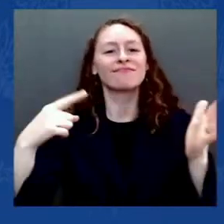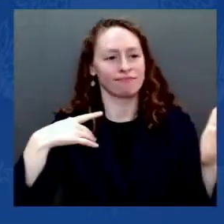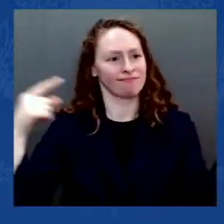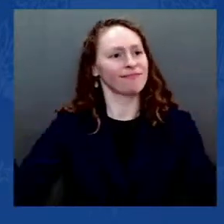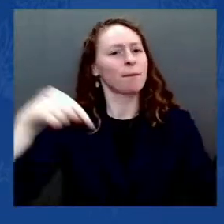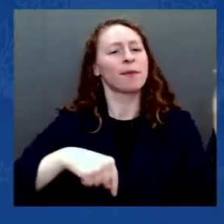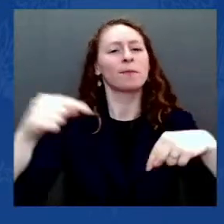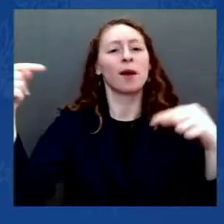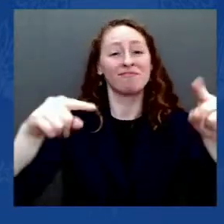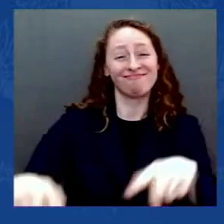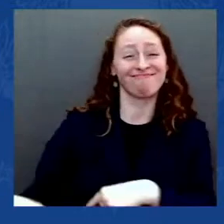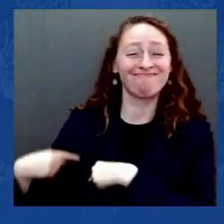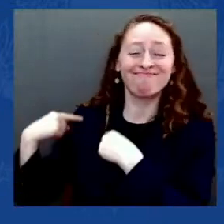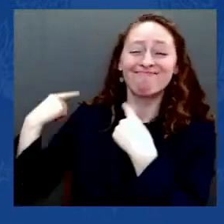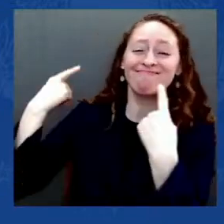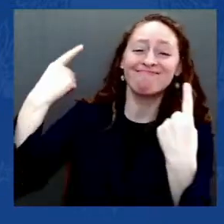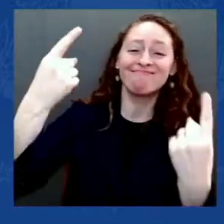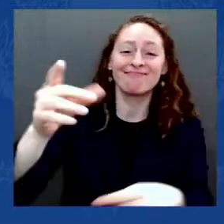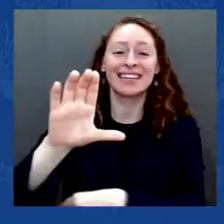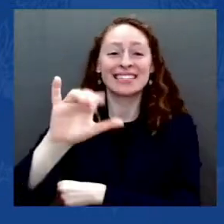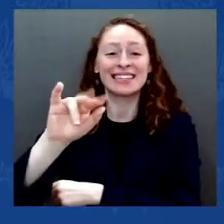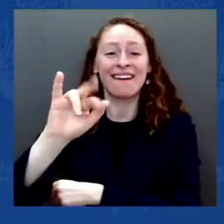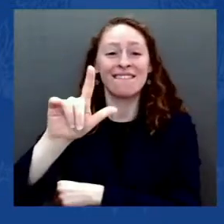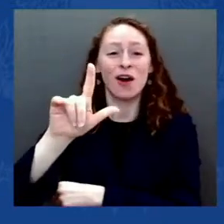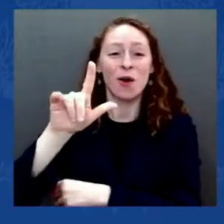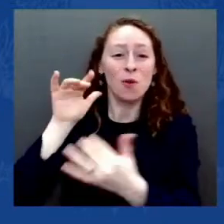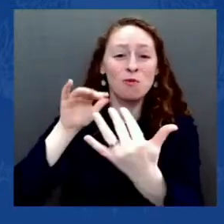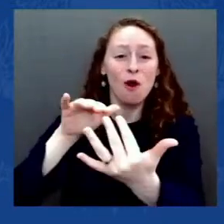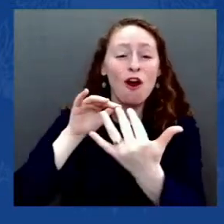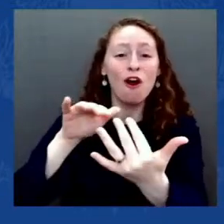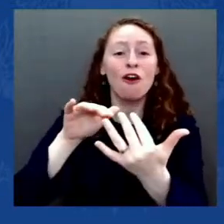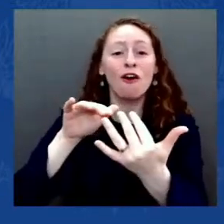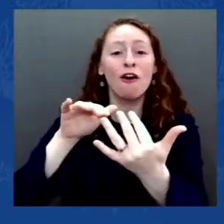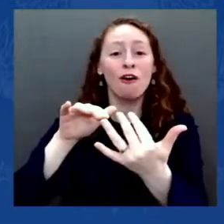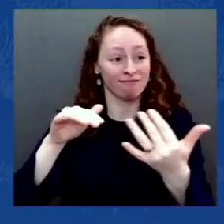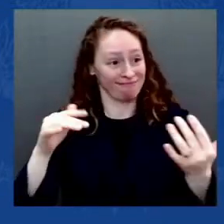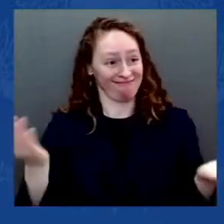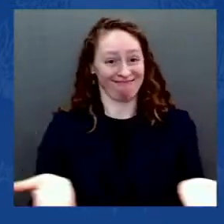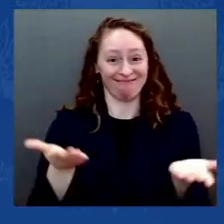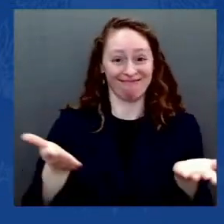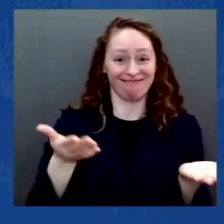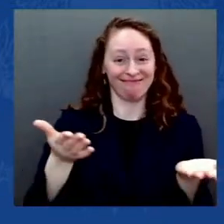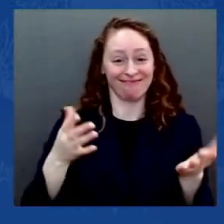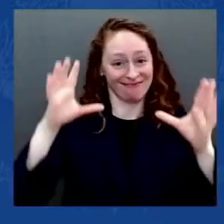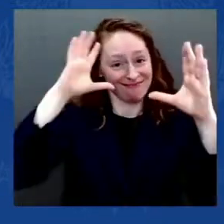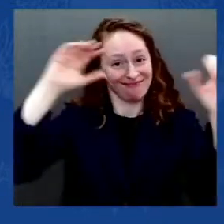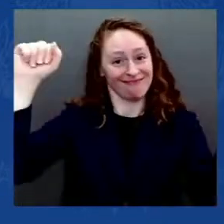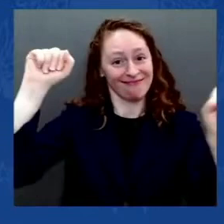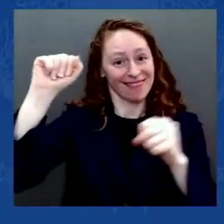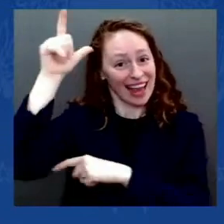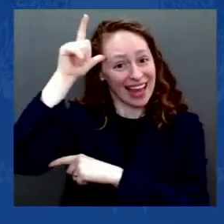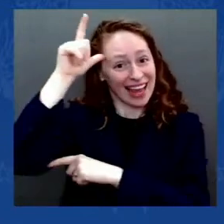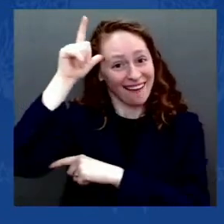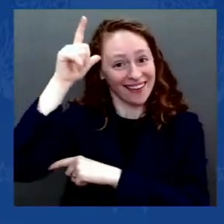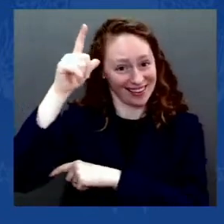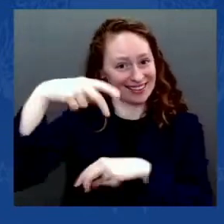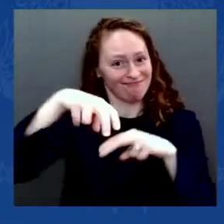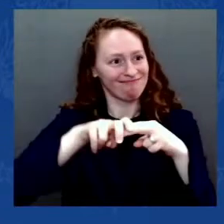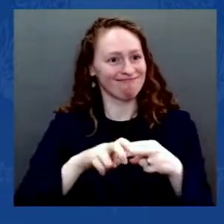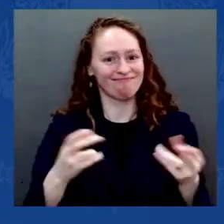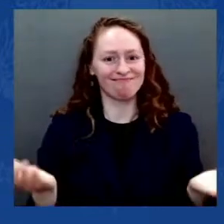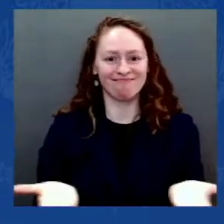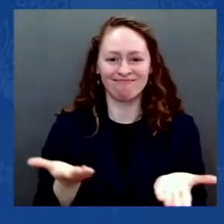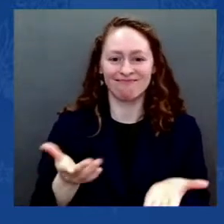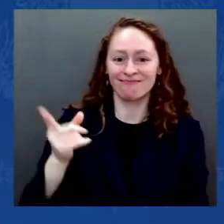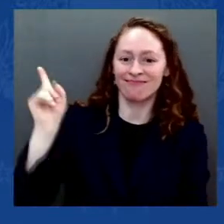sat at Desk 191. Above him, above us, over that door